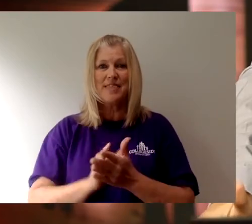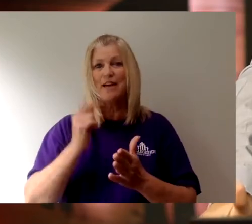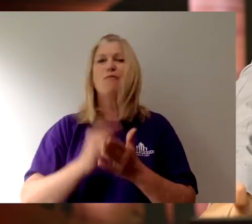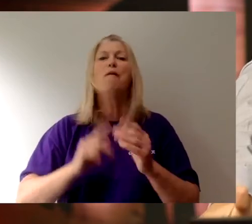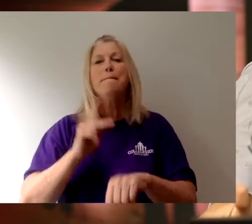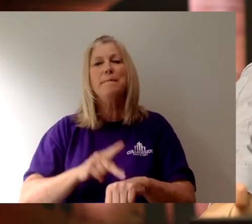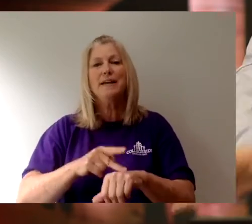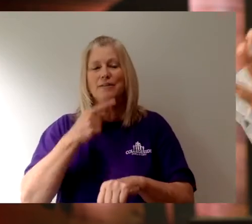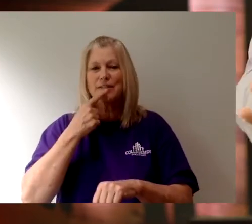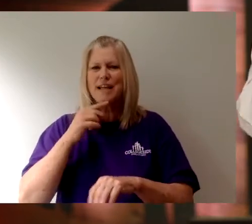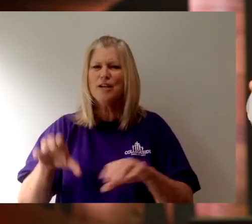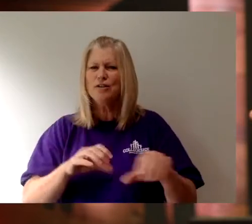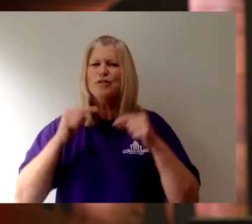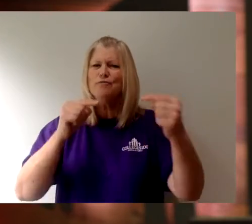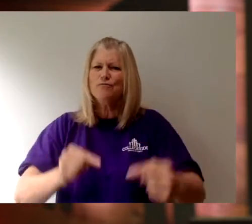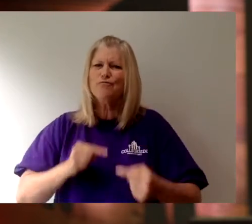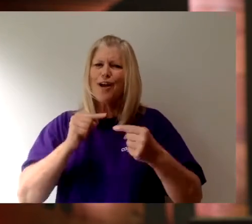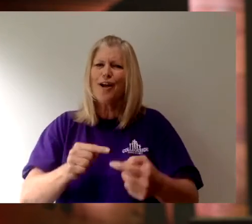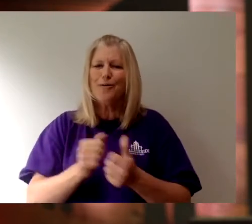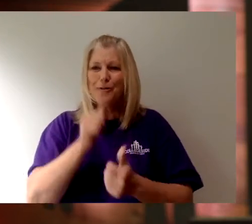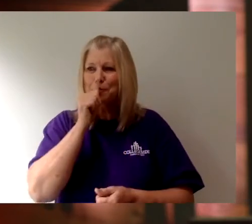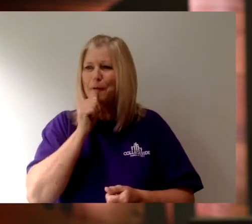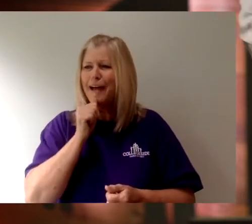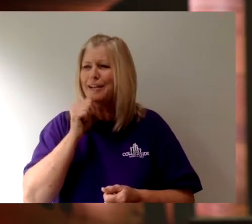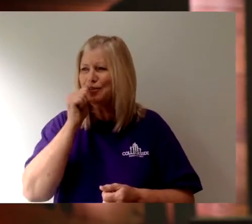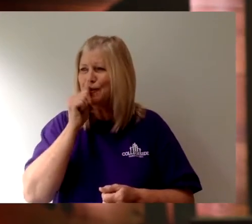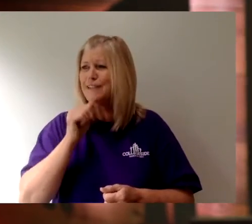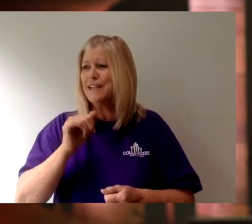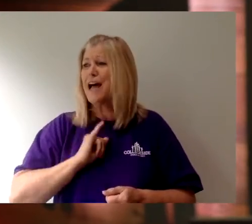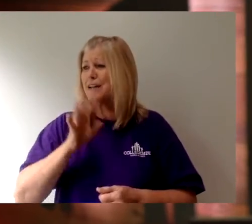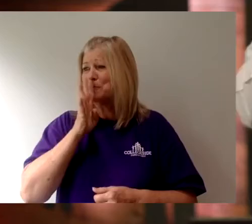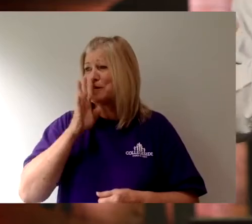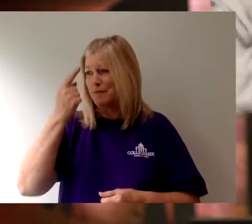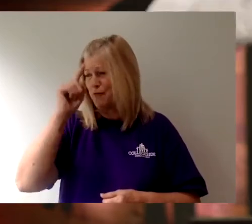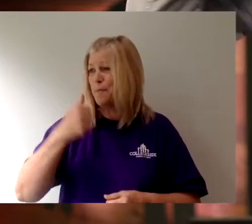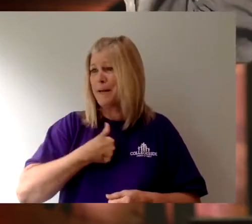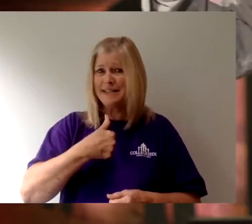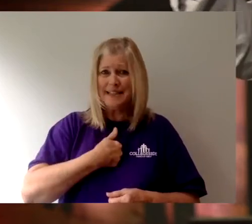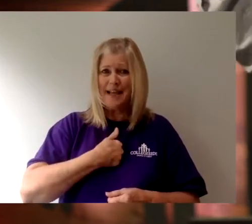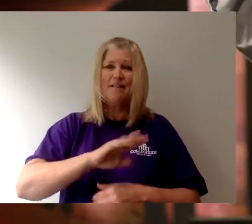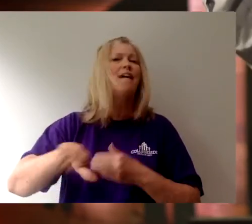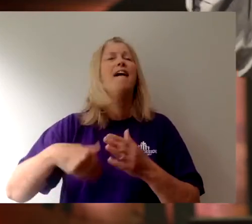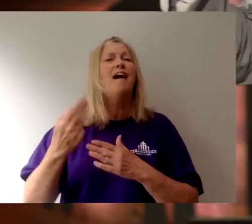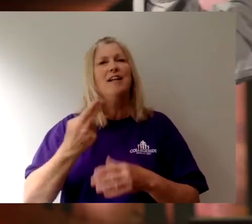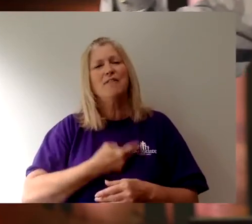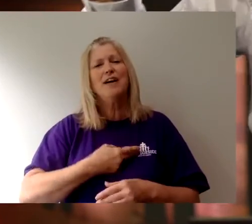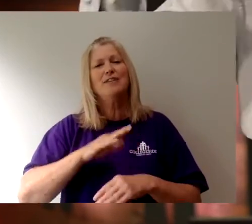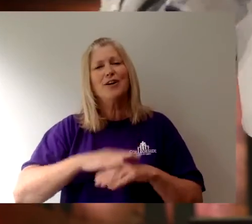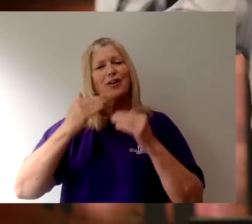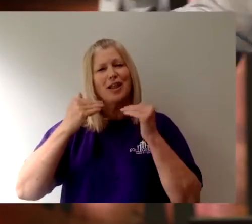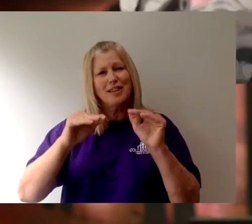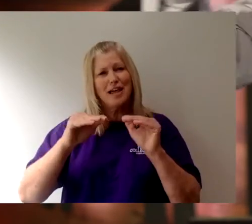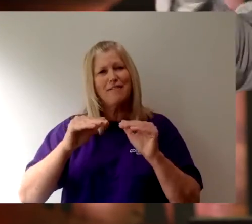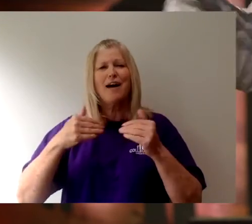That's what Peter says. Do you struggle with patience? I don't know about you. I'll speak for myself. I think probably all of us on a certain level